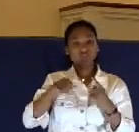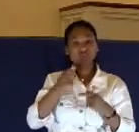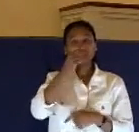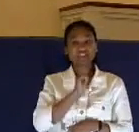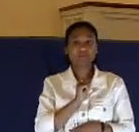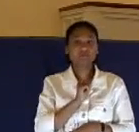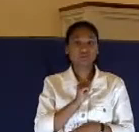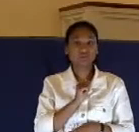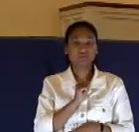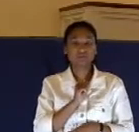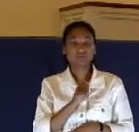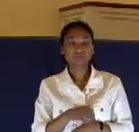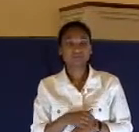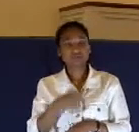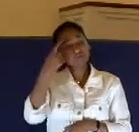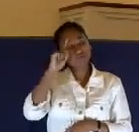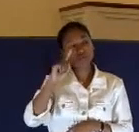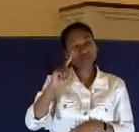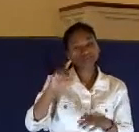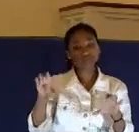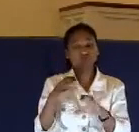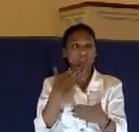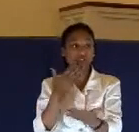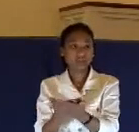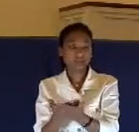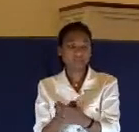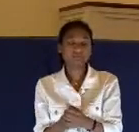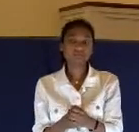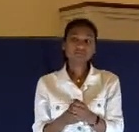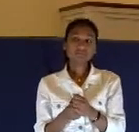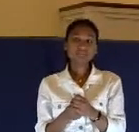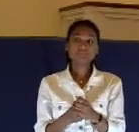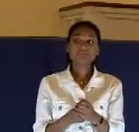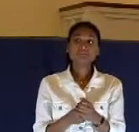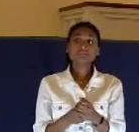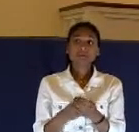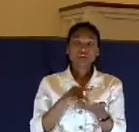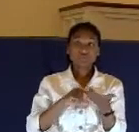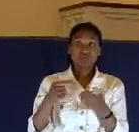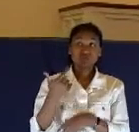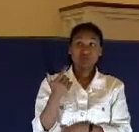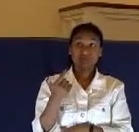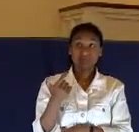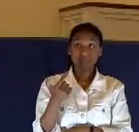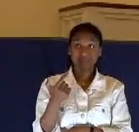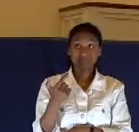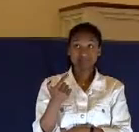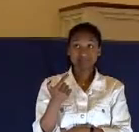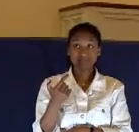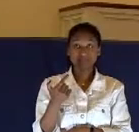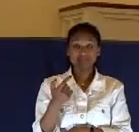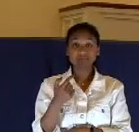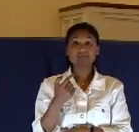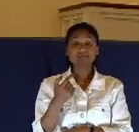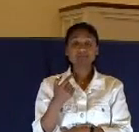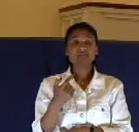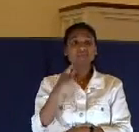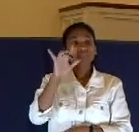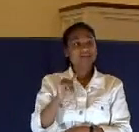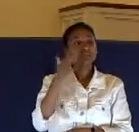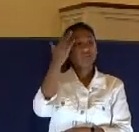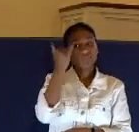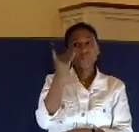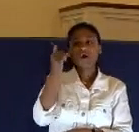And then look at verse 21. Here's the verse that started the whole fad. For even here unto where you called,